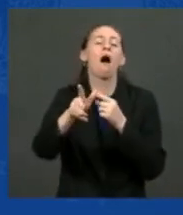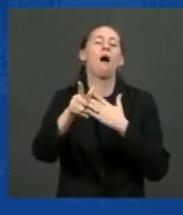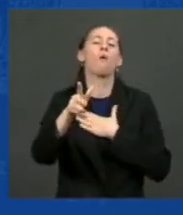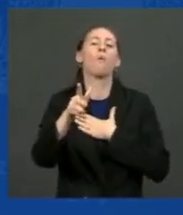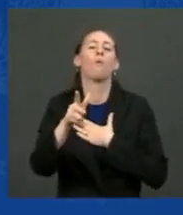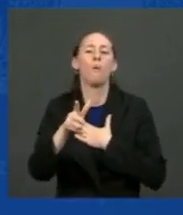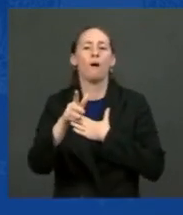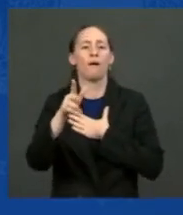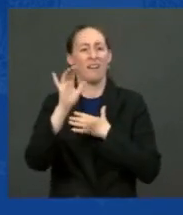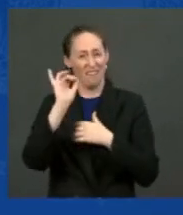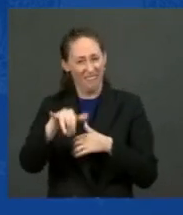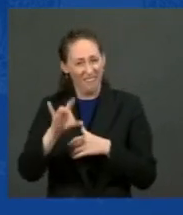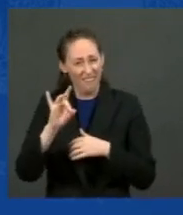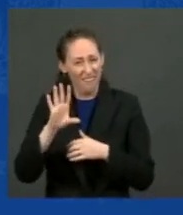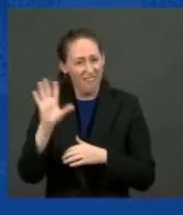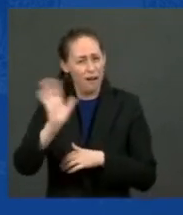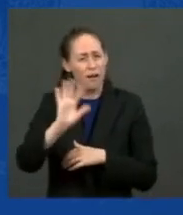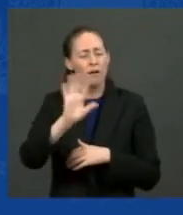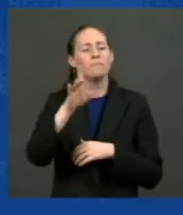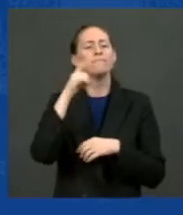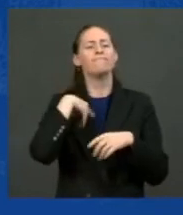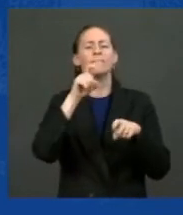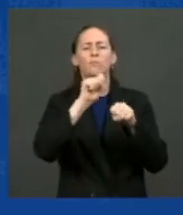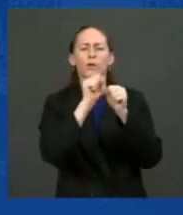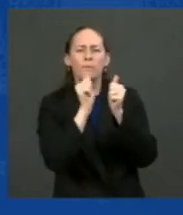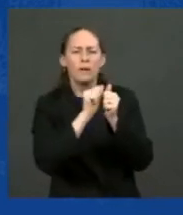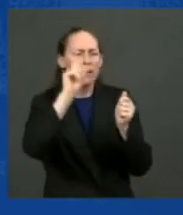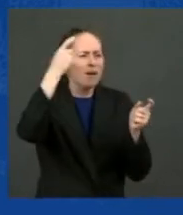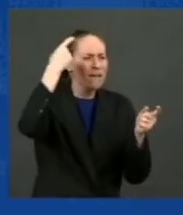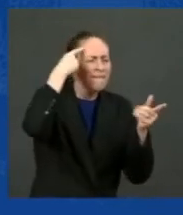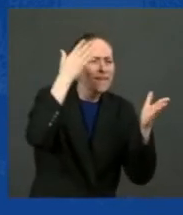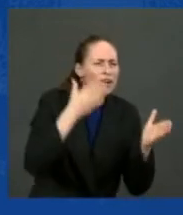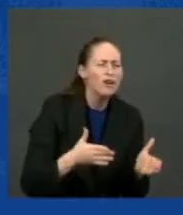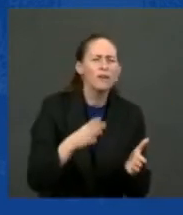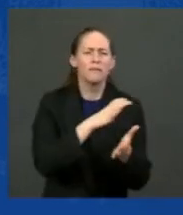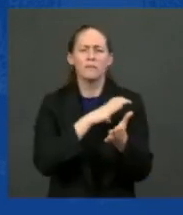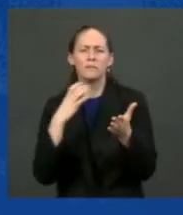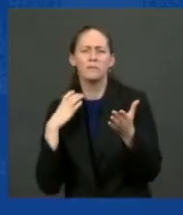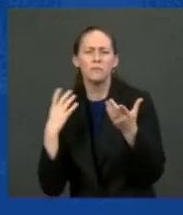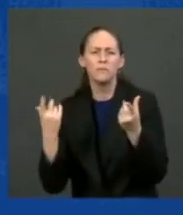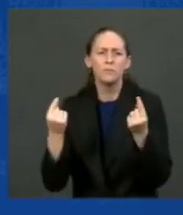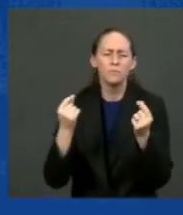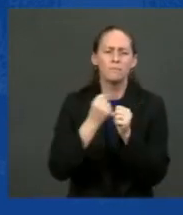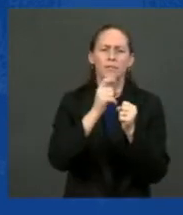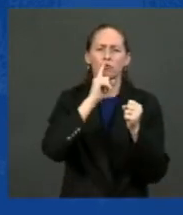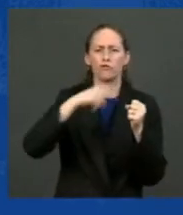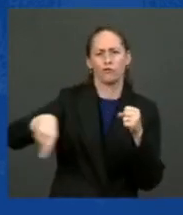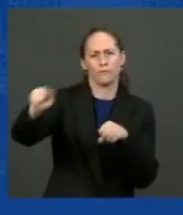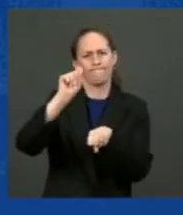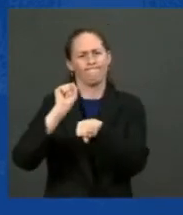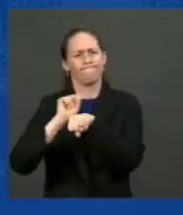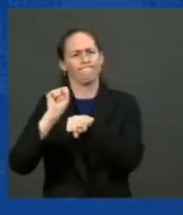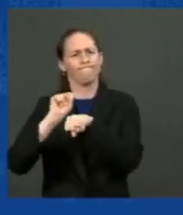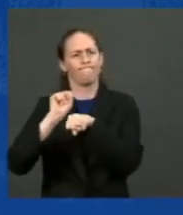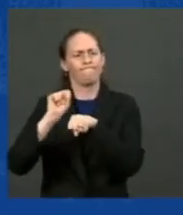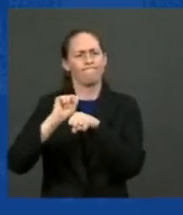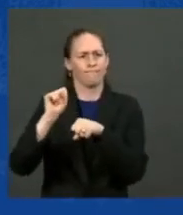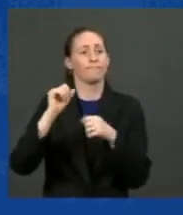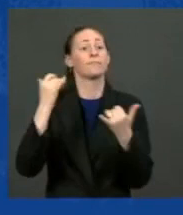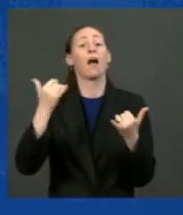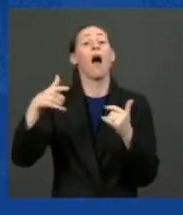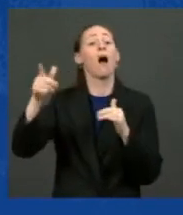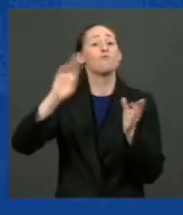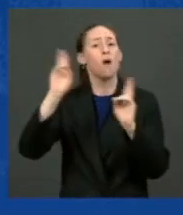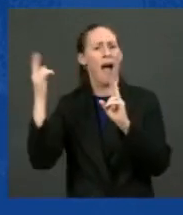Working with the governor and members of the Congress here, we're going to put hardworking Americans like the operating engineers here in Howell on the